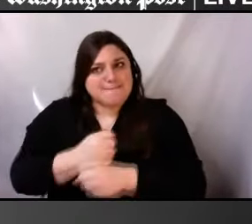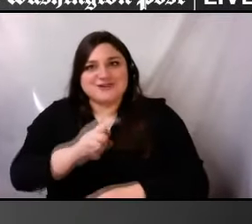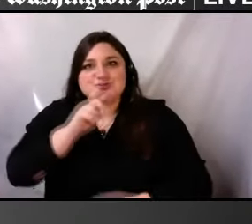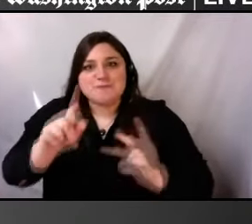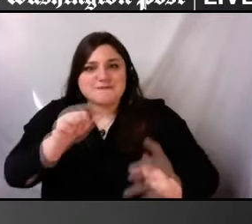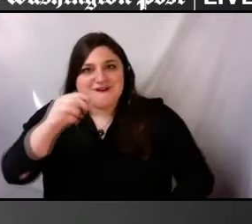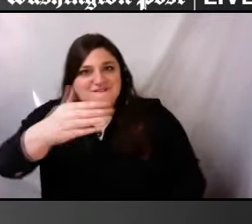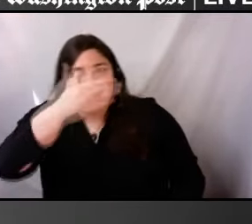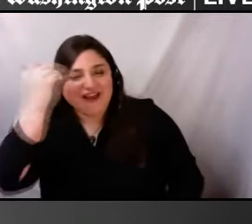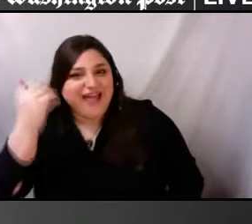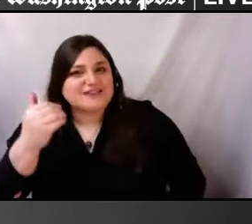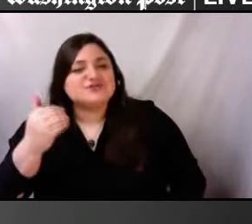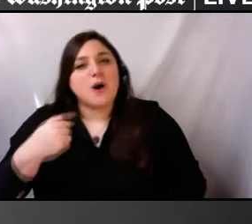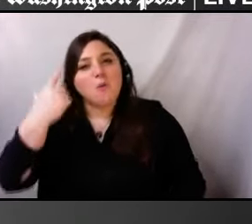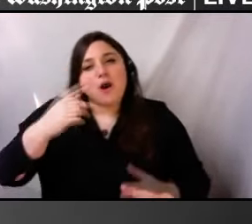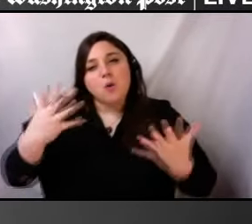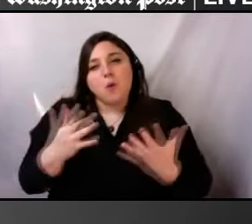equity.